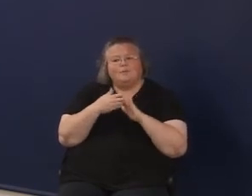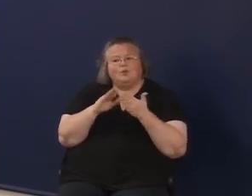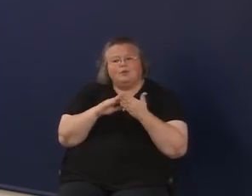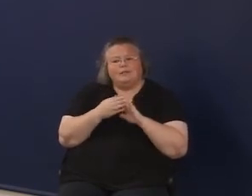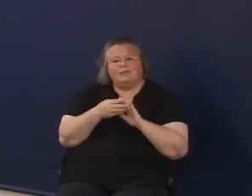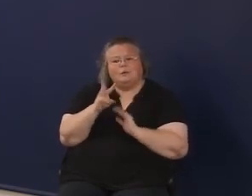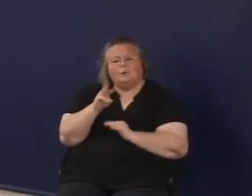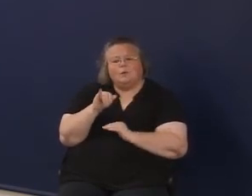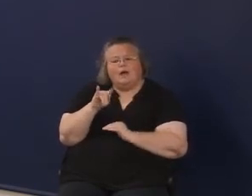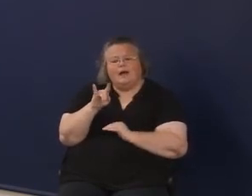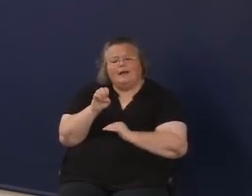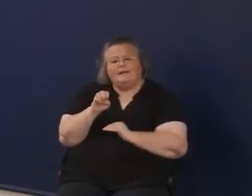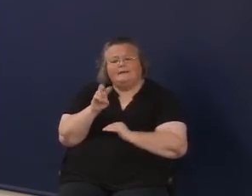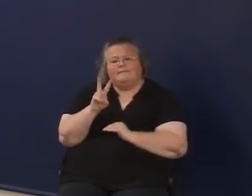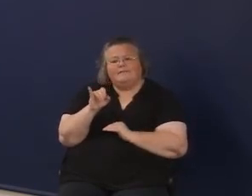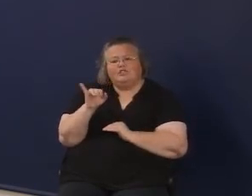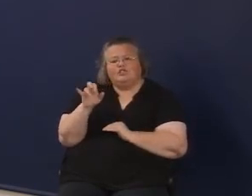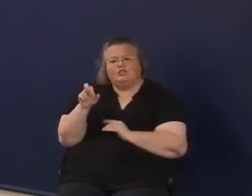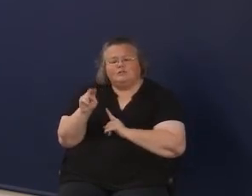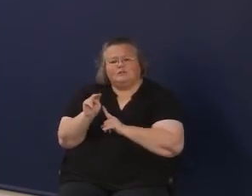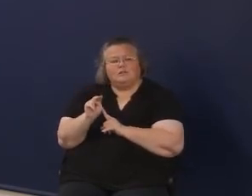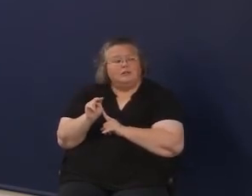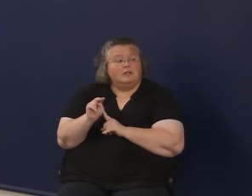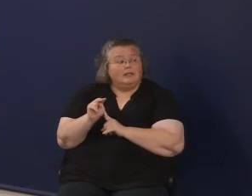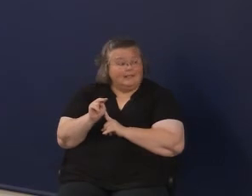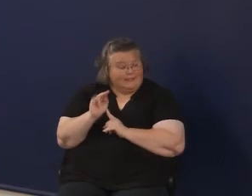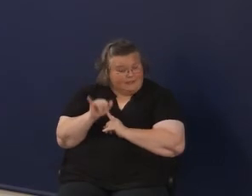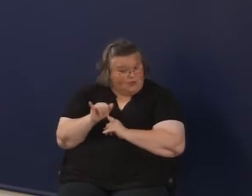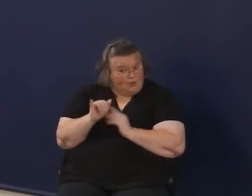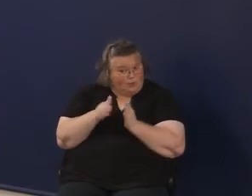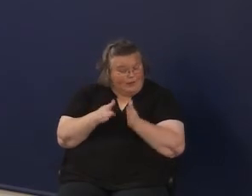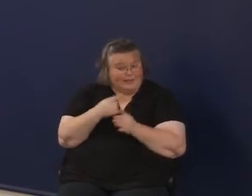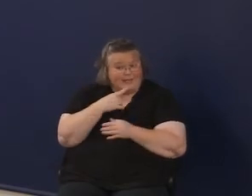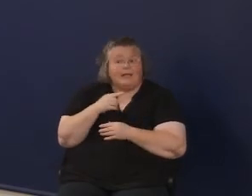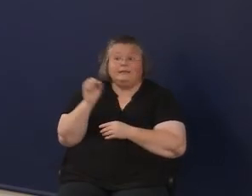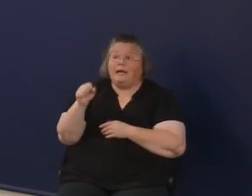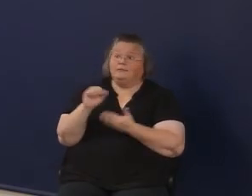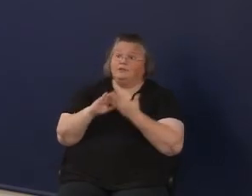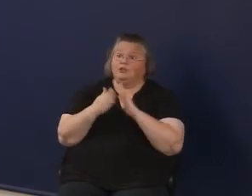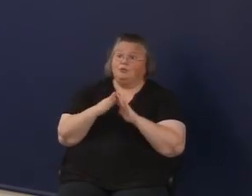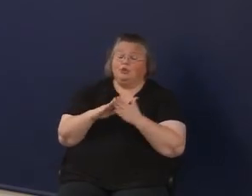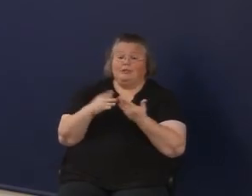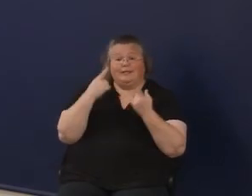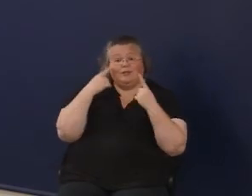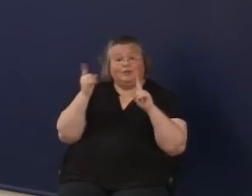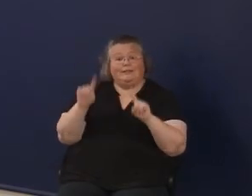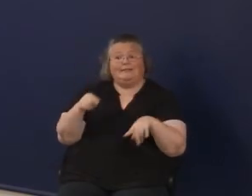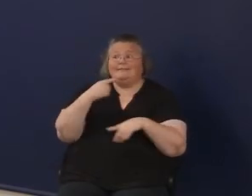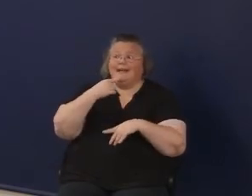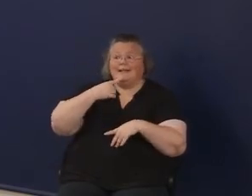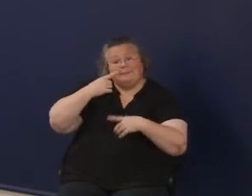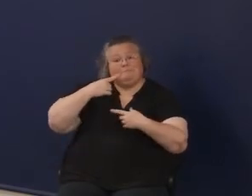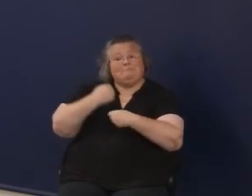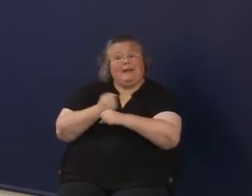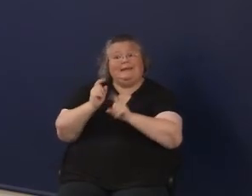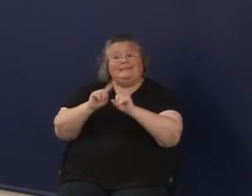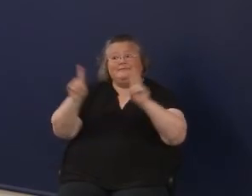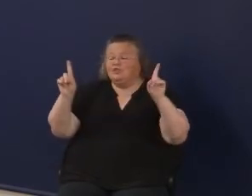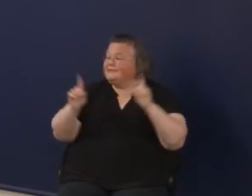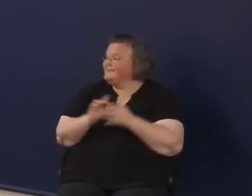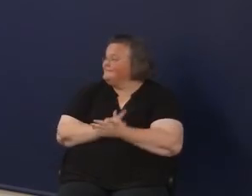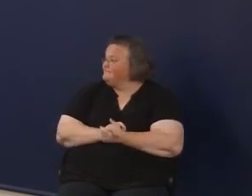-wide vision. And I wondered if there was some way to, if the community has said, yes, it made a difference. Well,